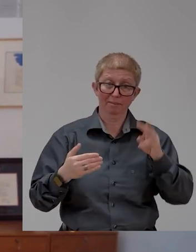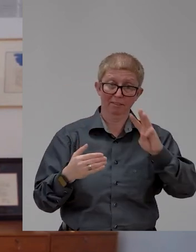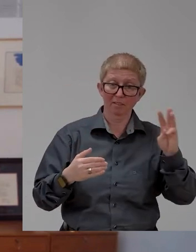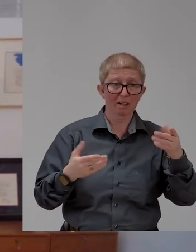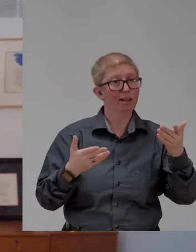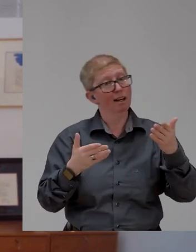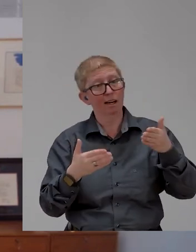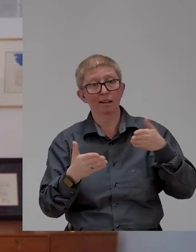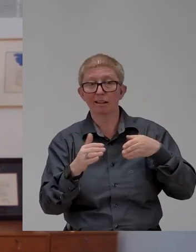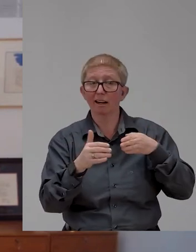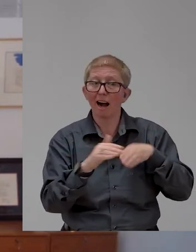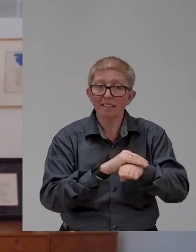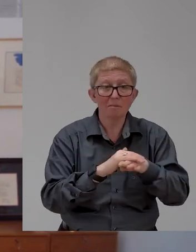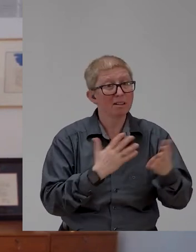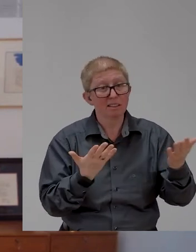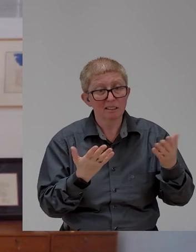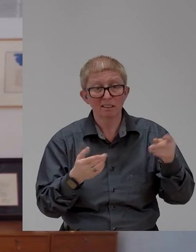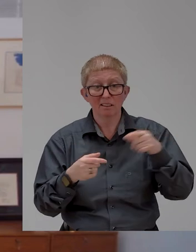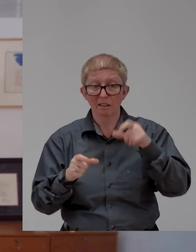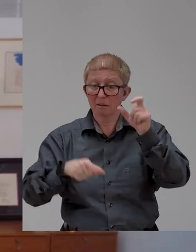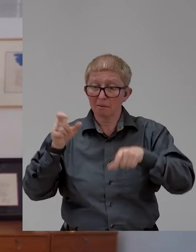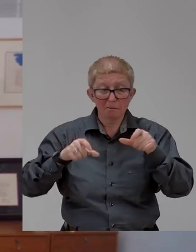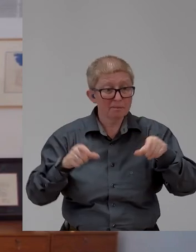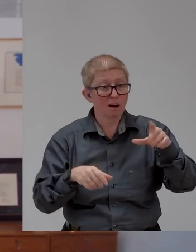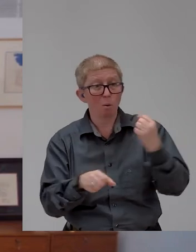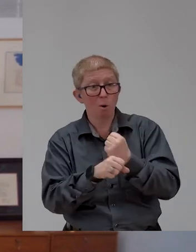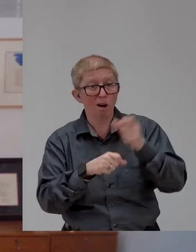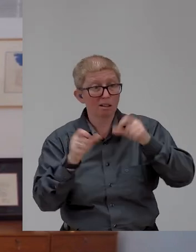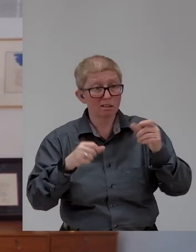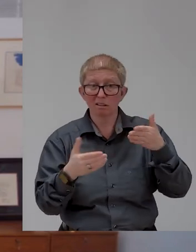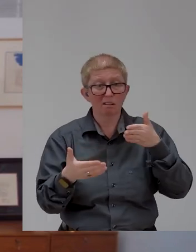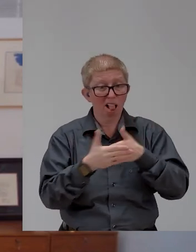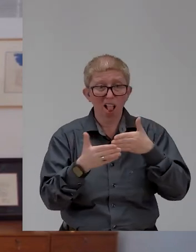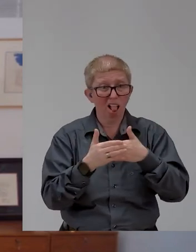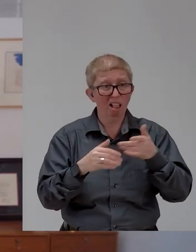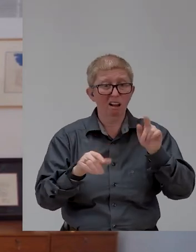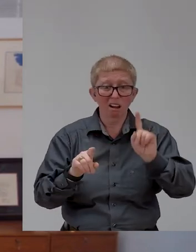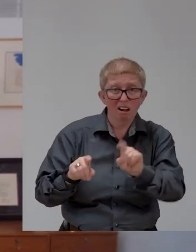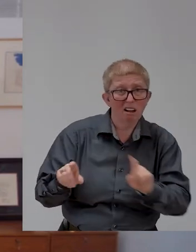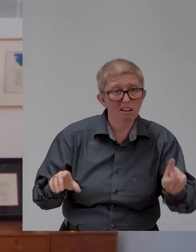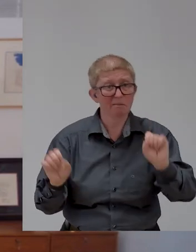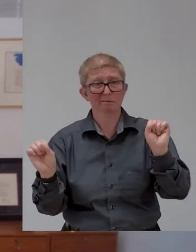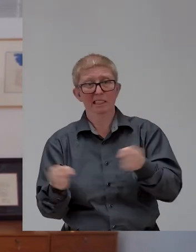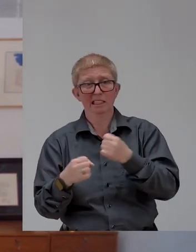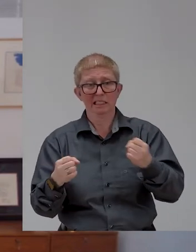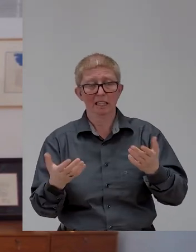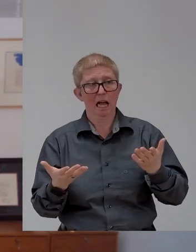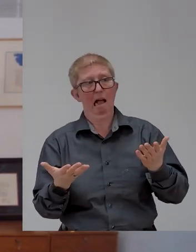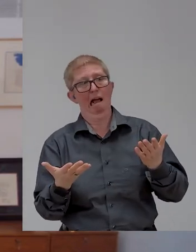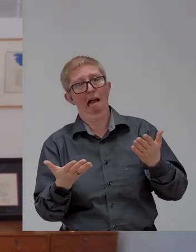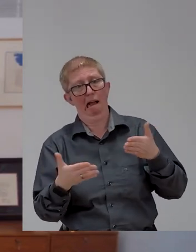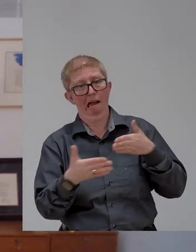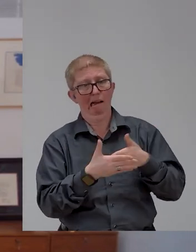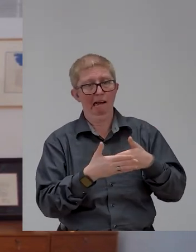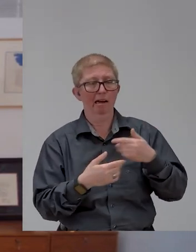employees, right? Inaccessible technologies. And I think both are true. There's a lot to celebrate that we've